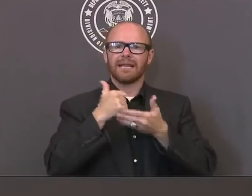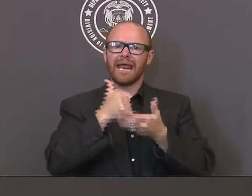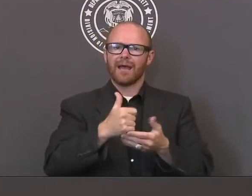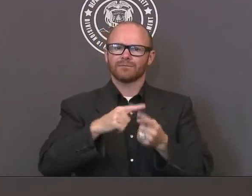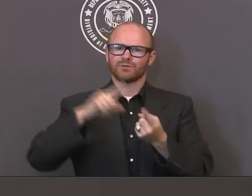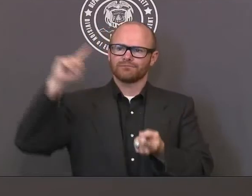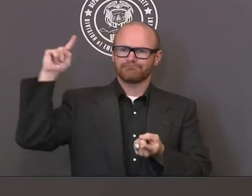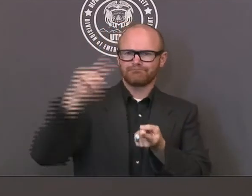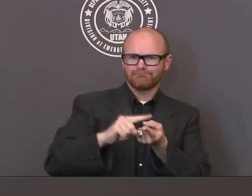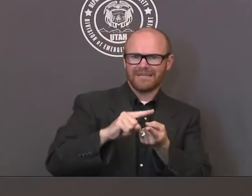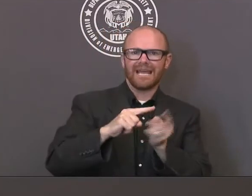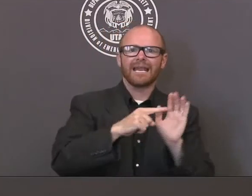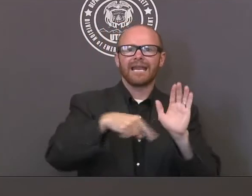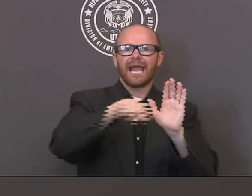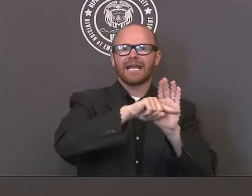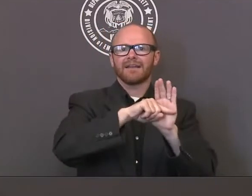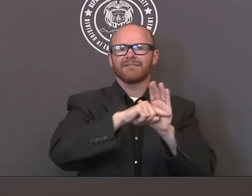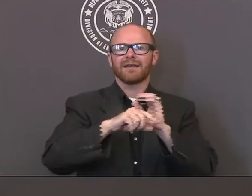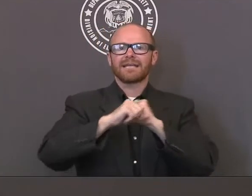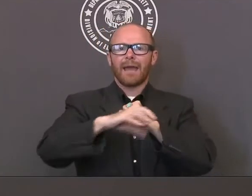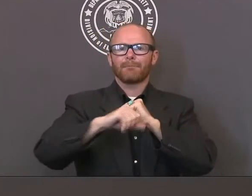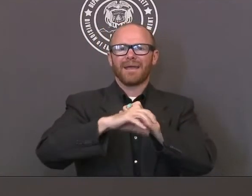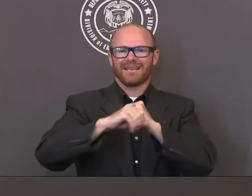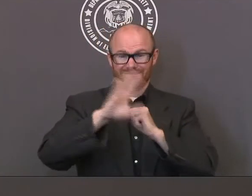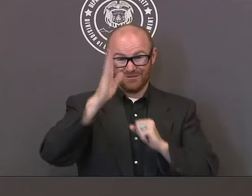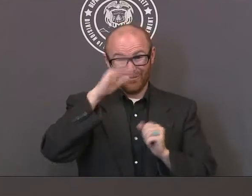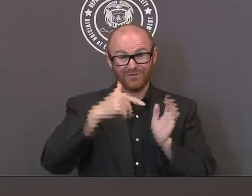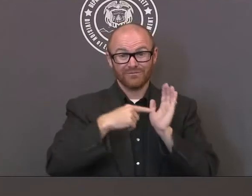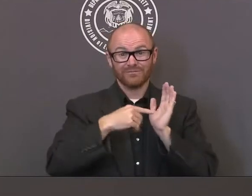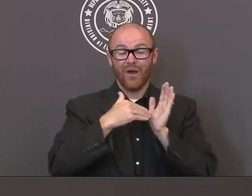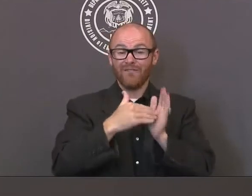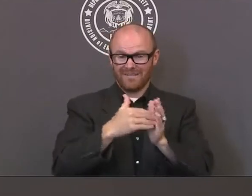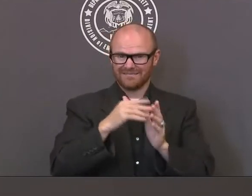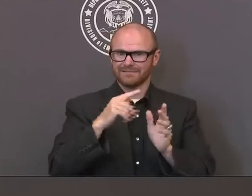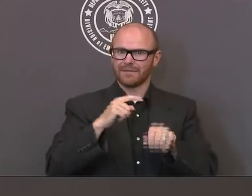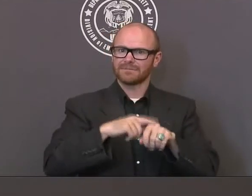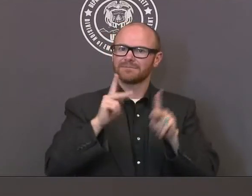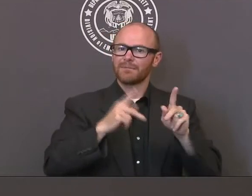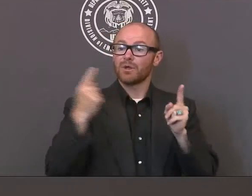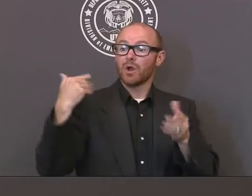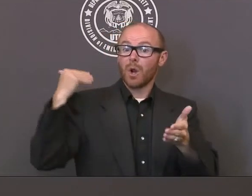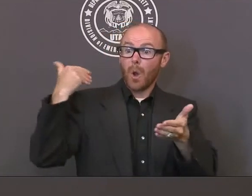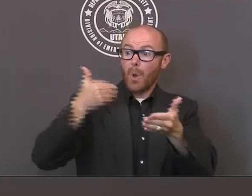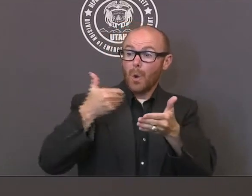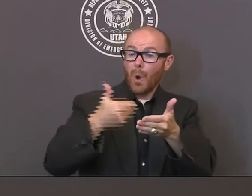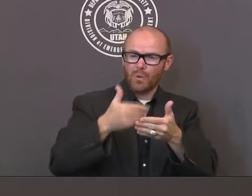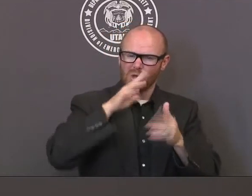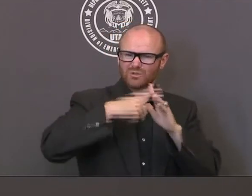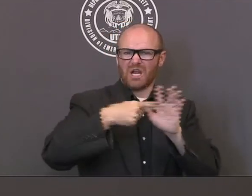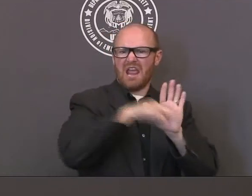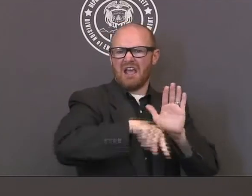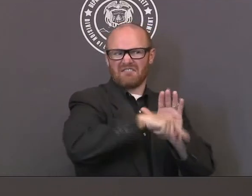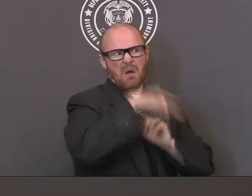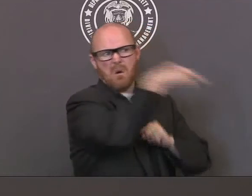negative campaigning. If you can't get the first vote, you want to get the second vote. And so